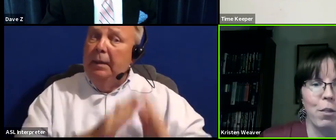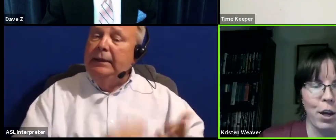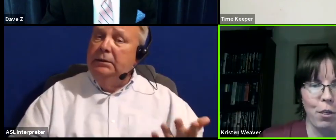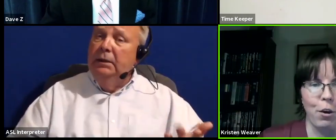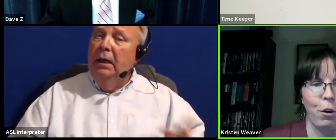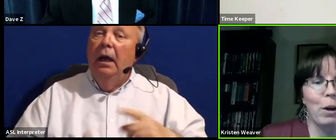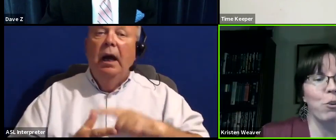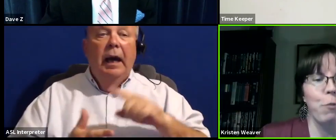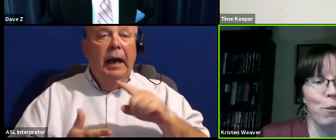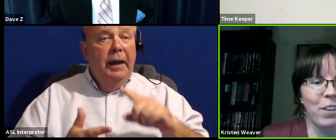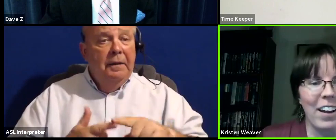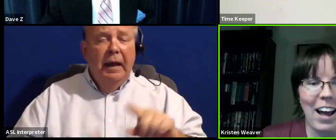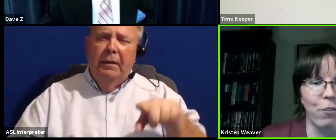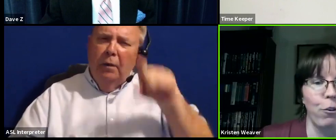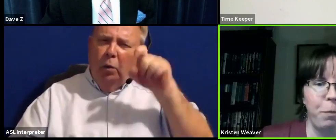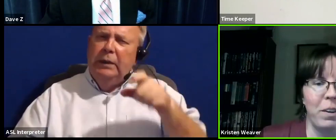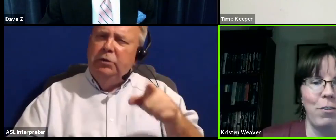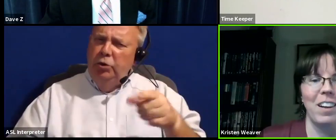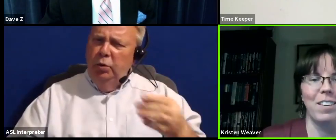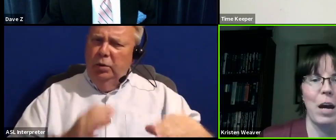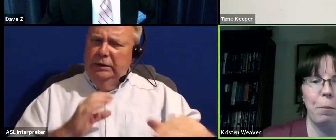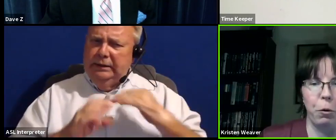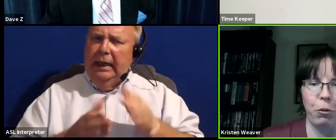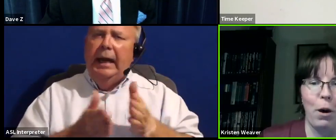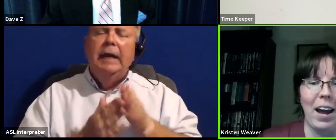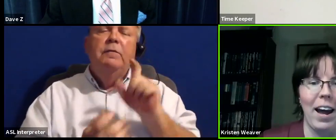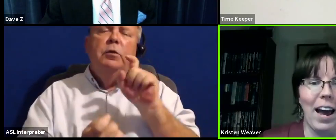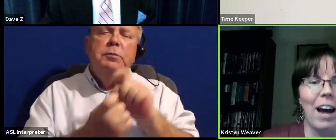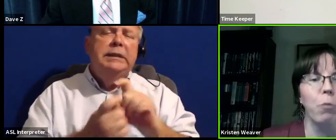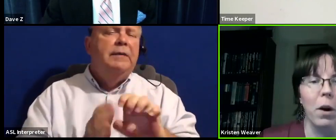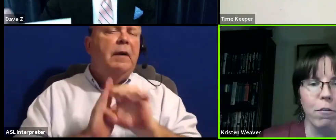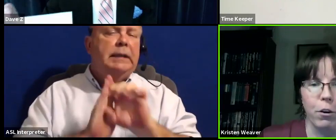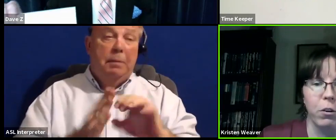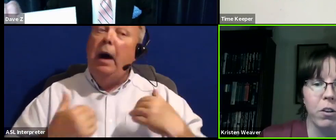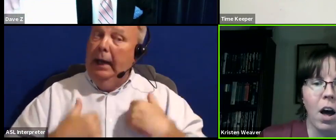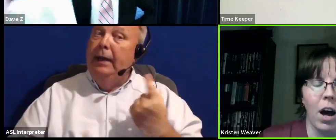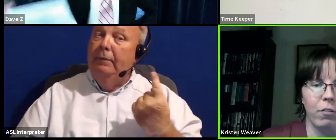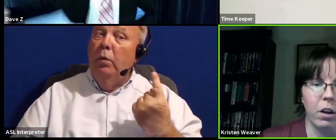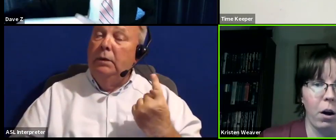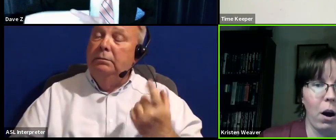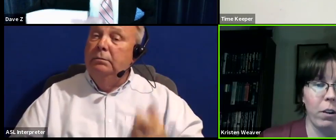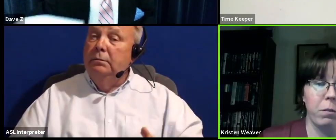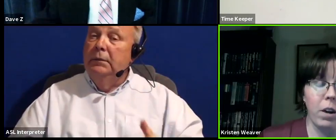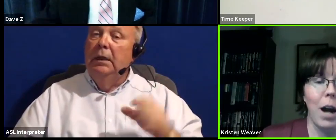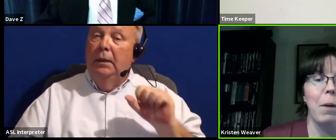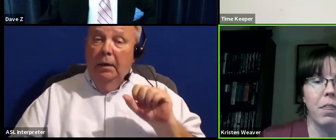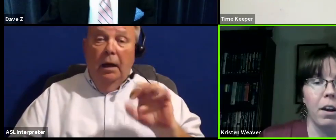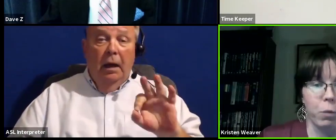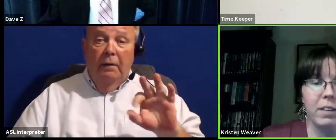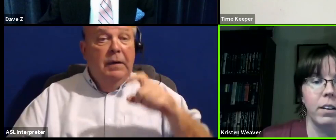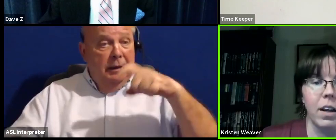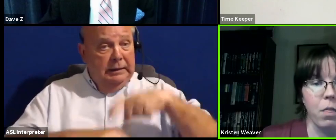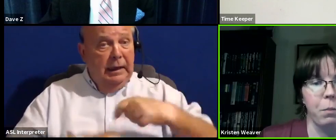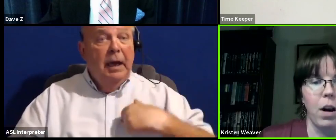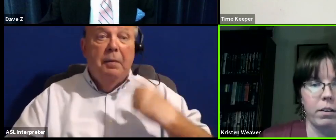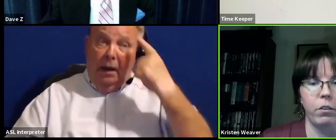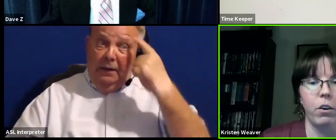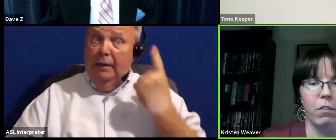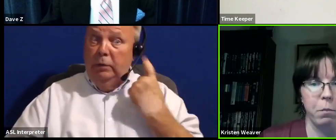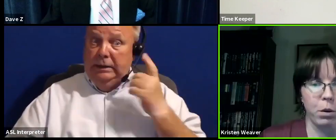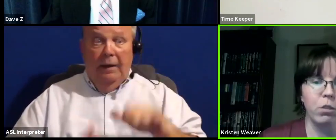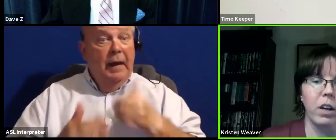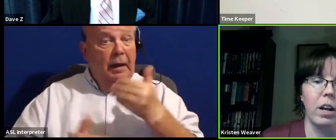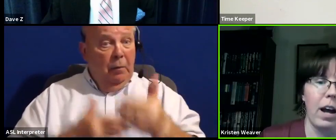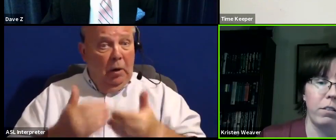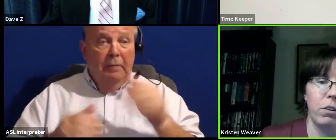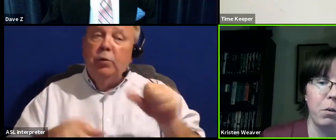And then the question we were sent asked for a specific example. So I have one of those of a time, I think, recently that the process